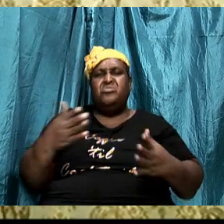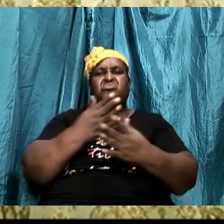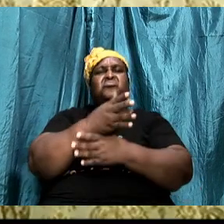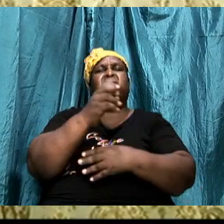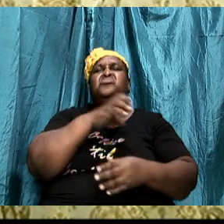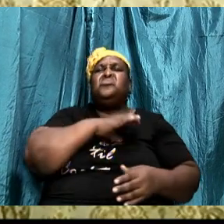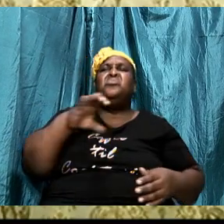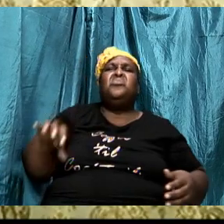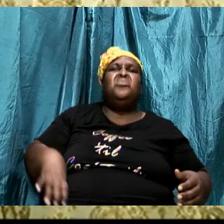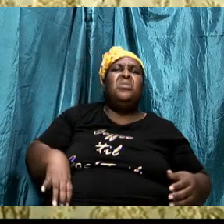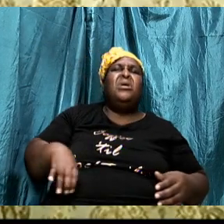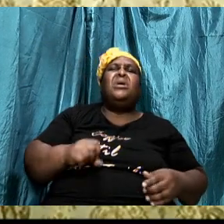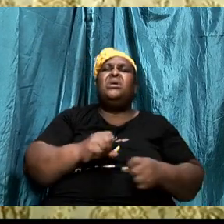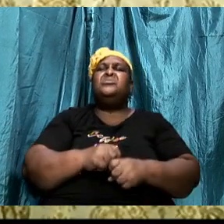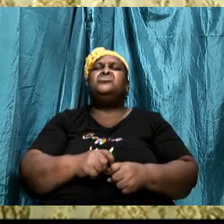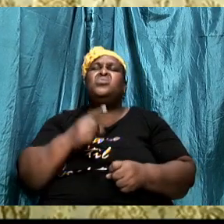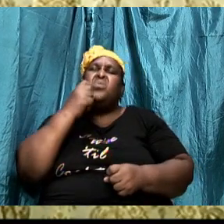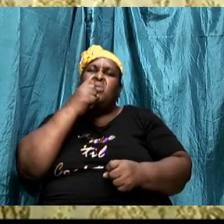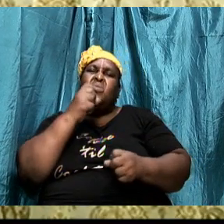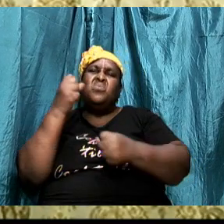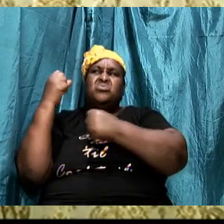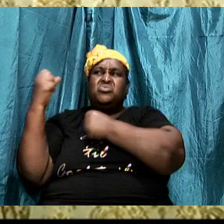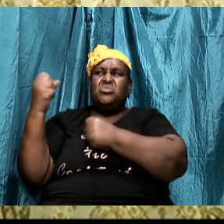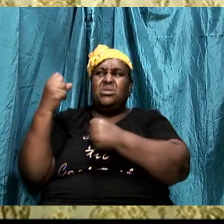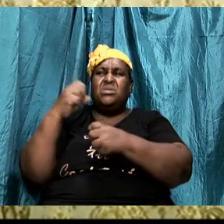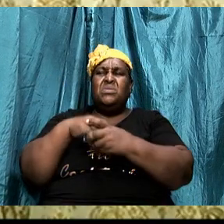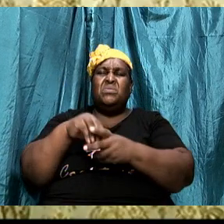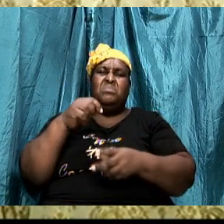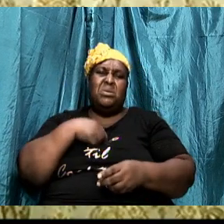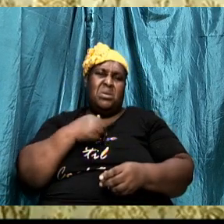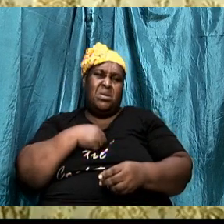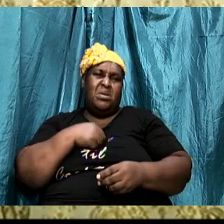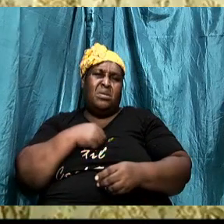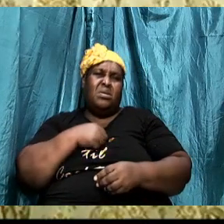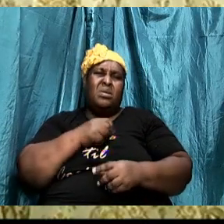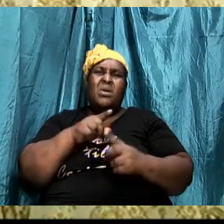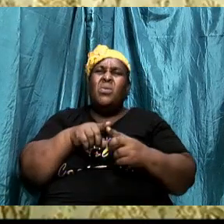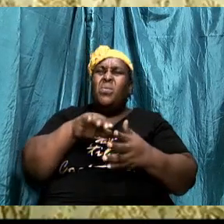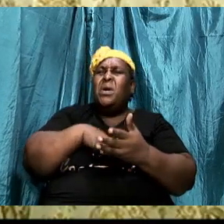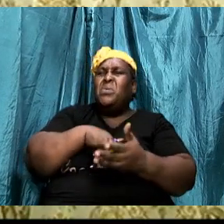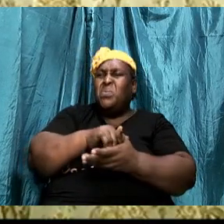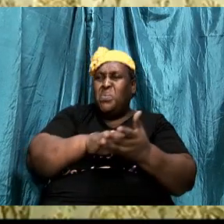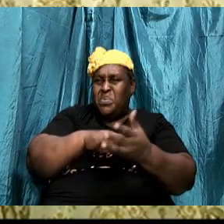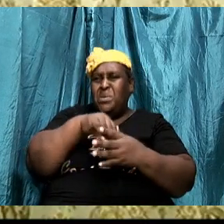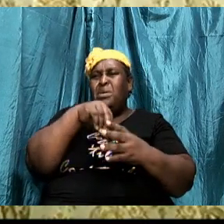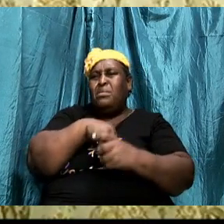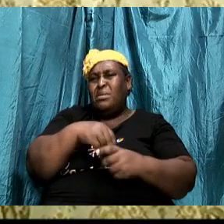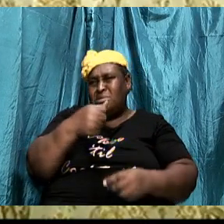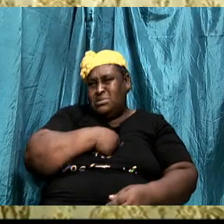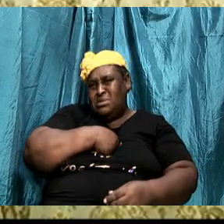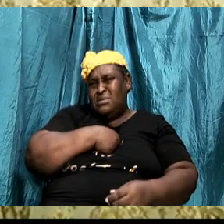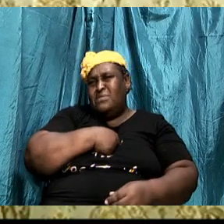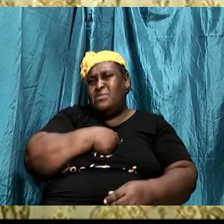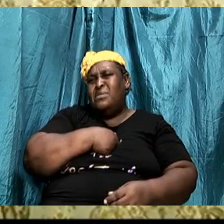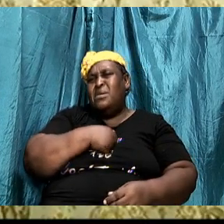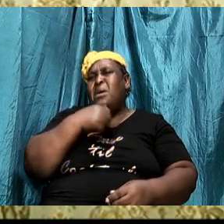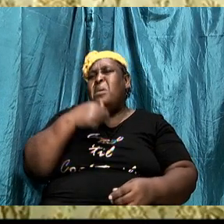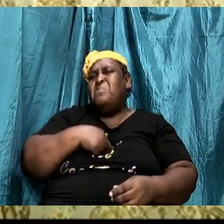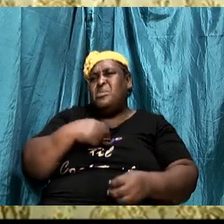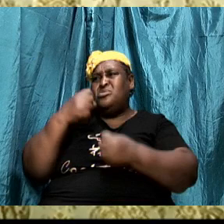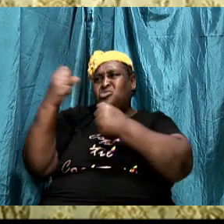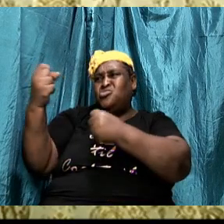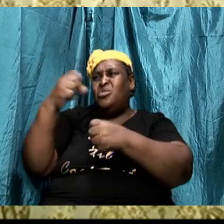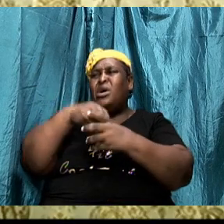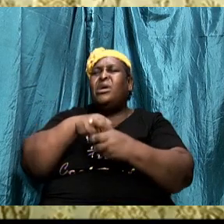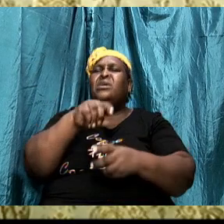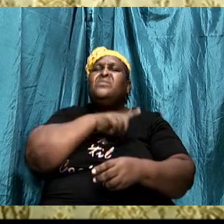weak in ourselves, we are strong in the Lord because strength becomes evident.